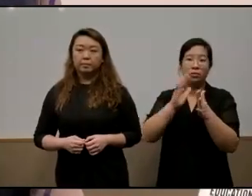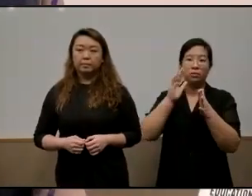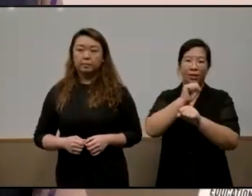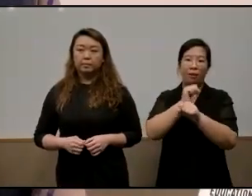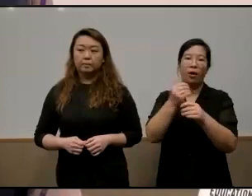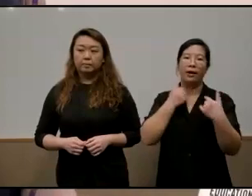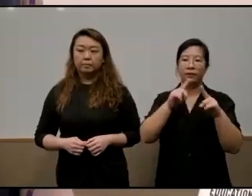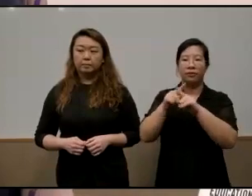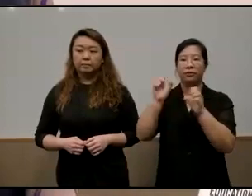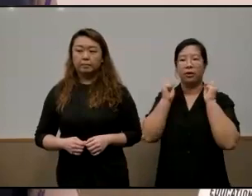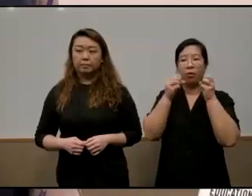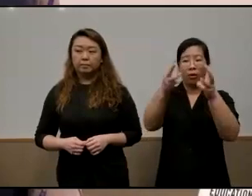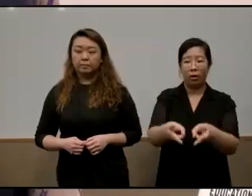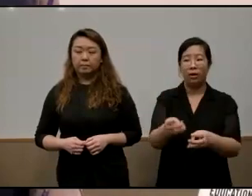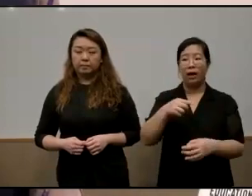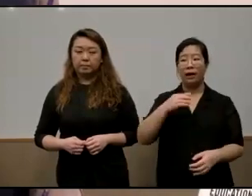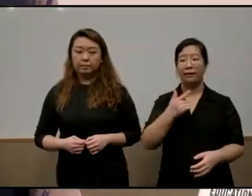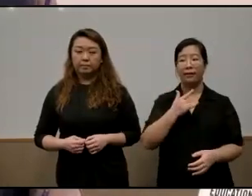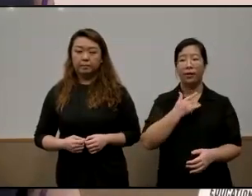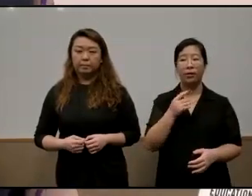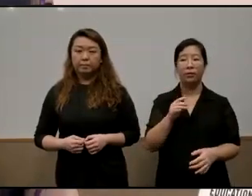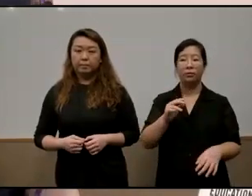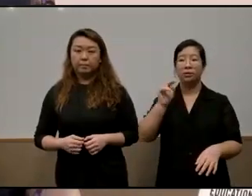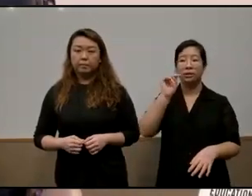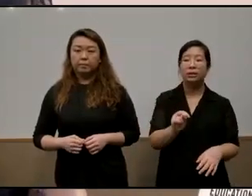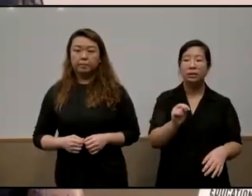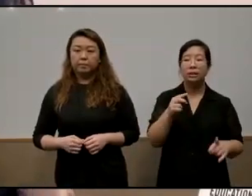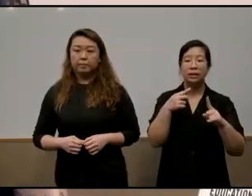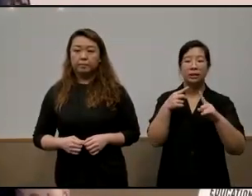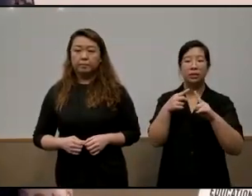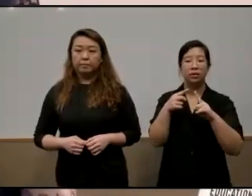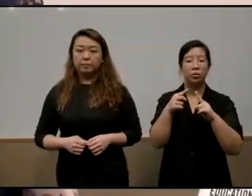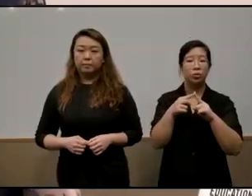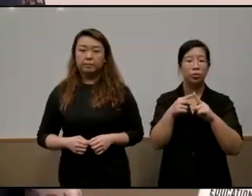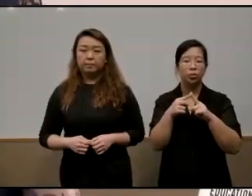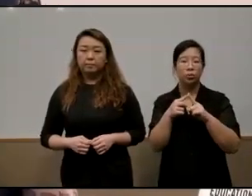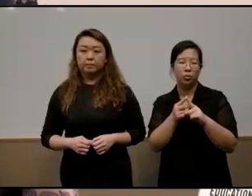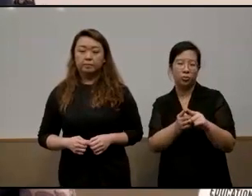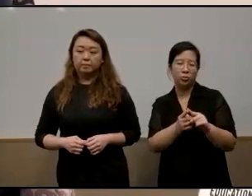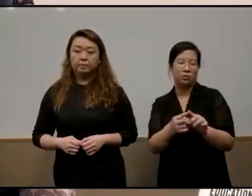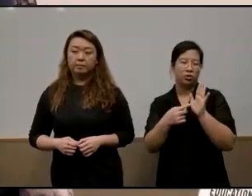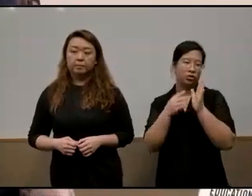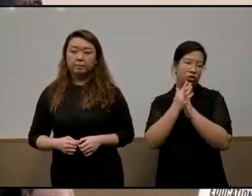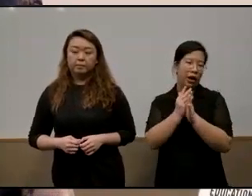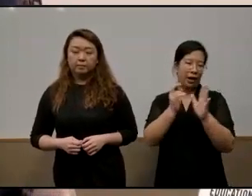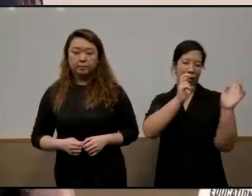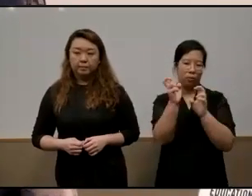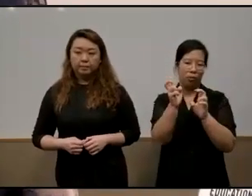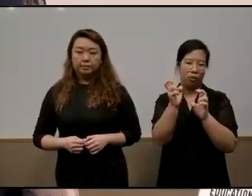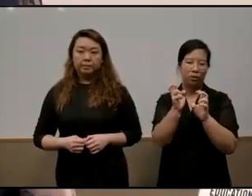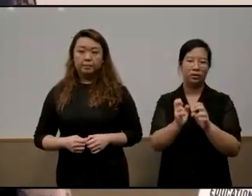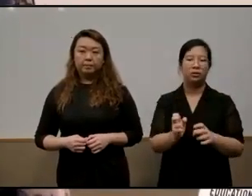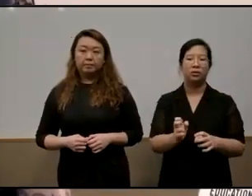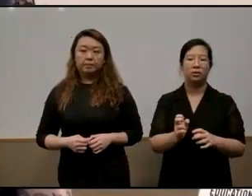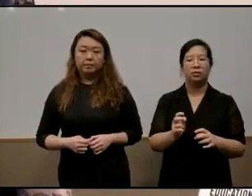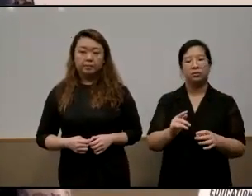felt the need to um bring up this particular quote from co etel 2014 i think that